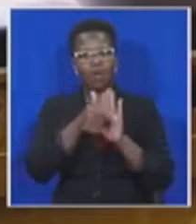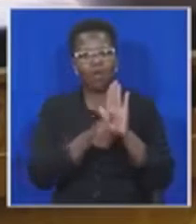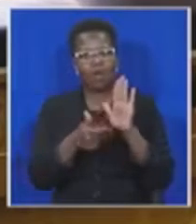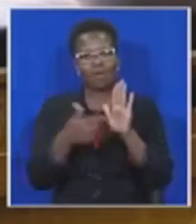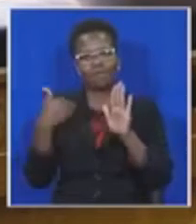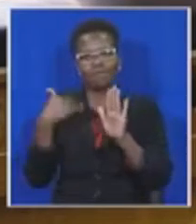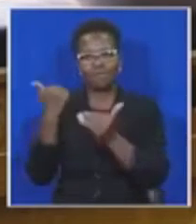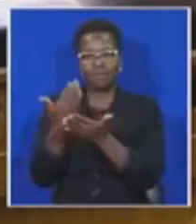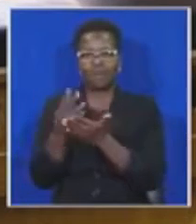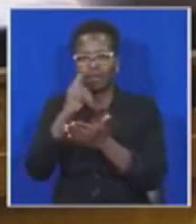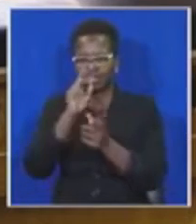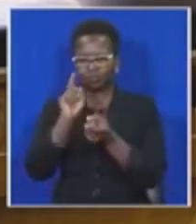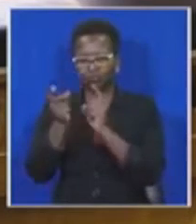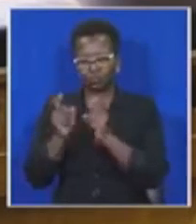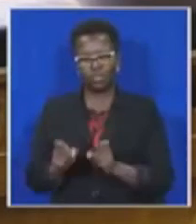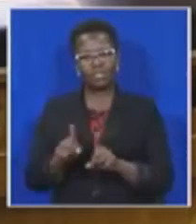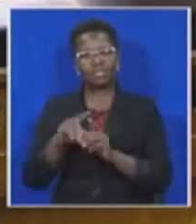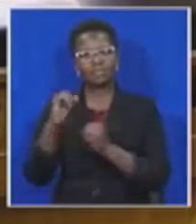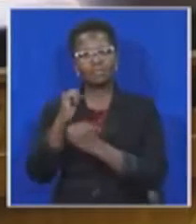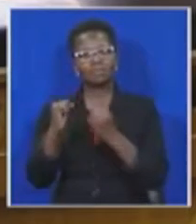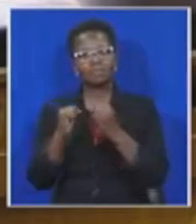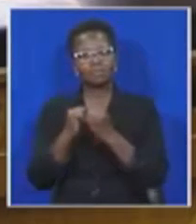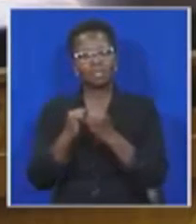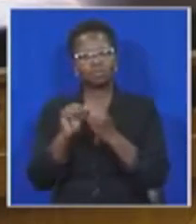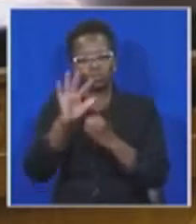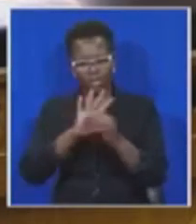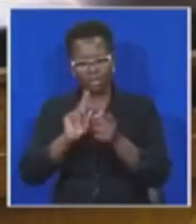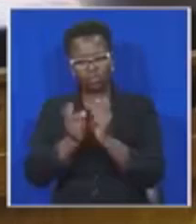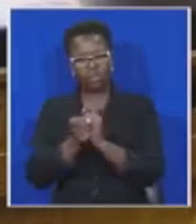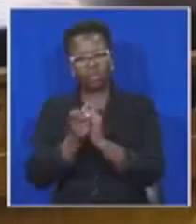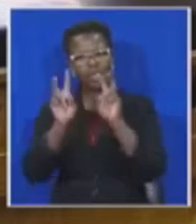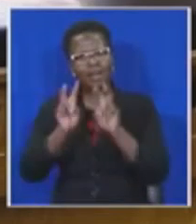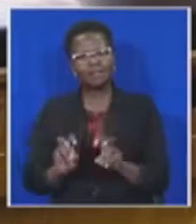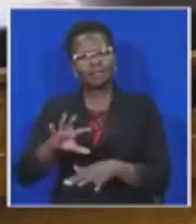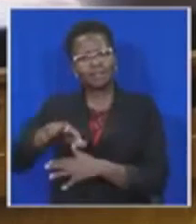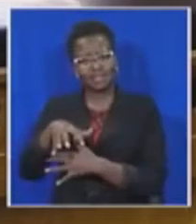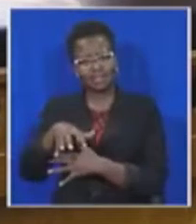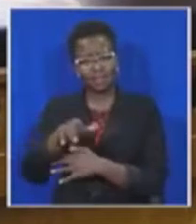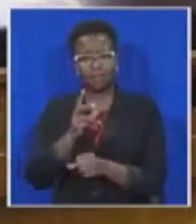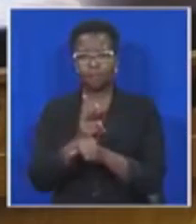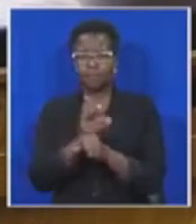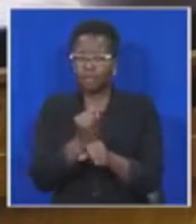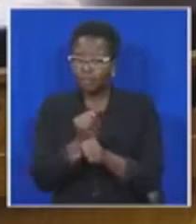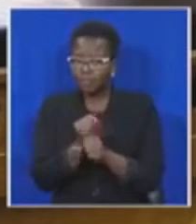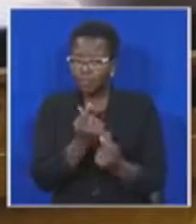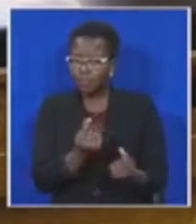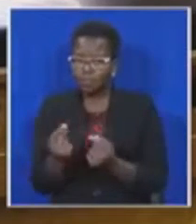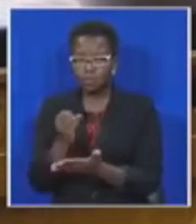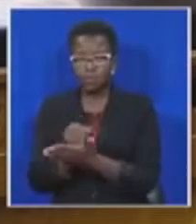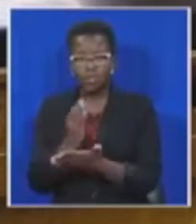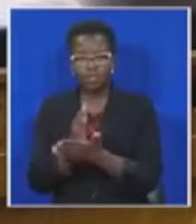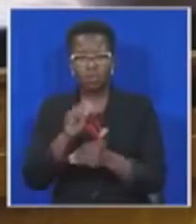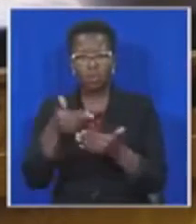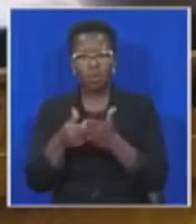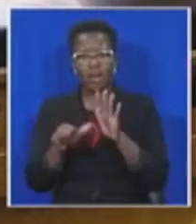reform and restructuring of the electricity sector and, that as a matter of urgency, they must ensure that all critical posts